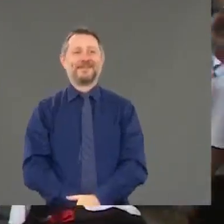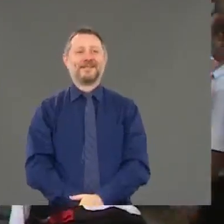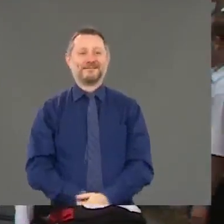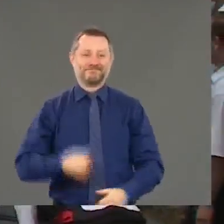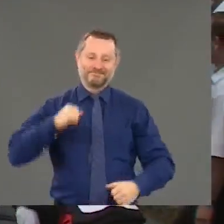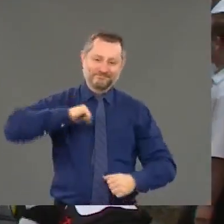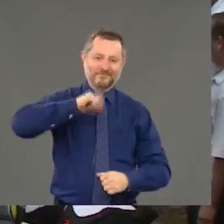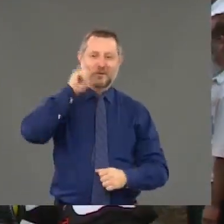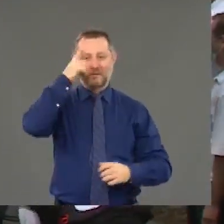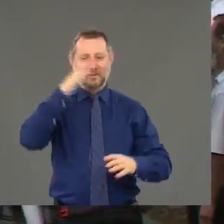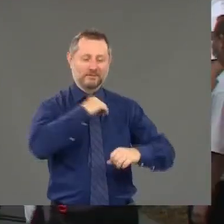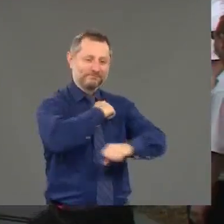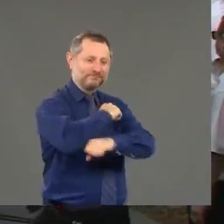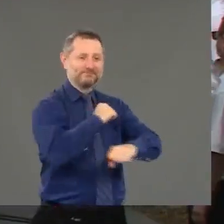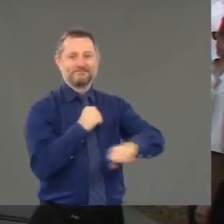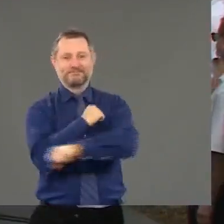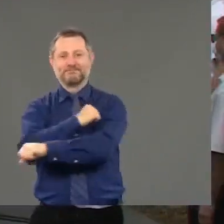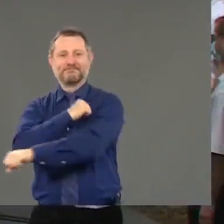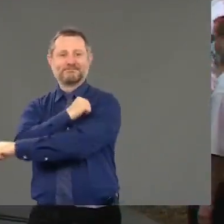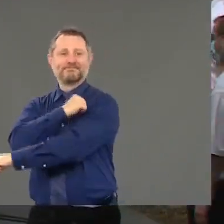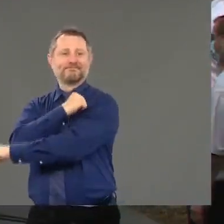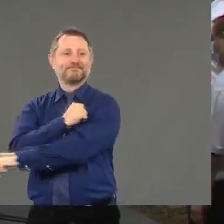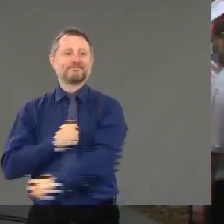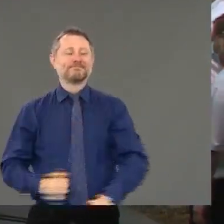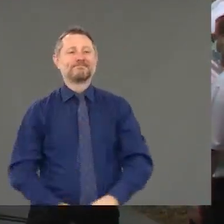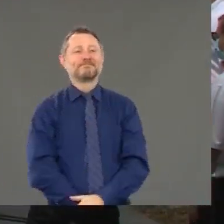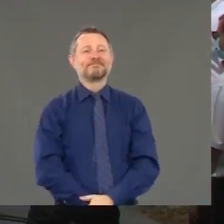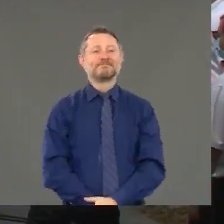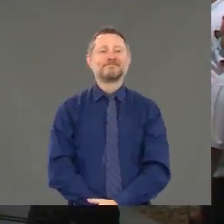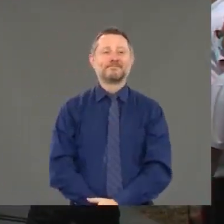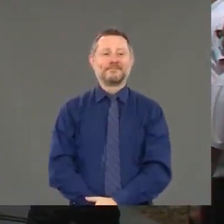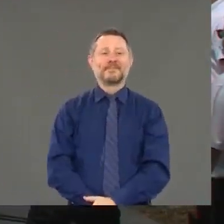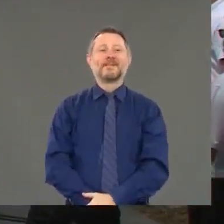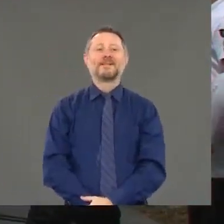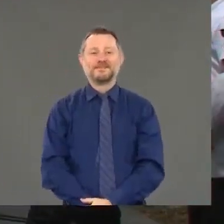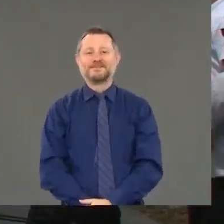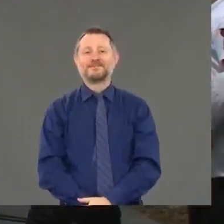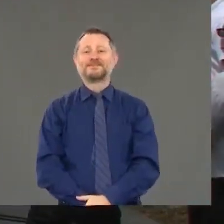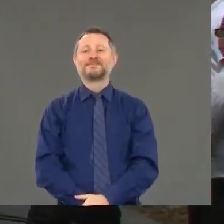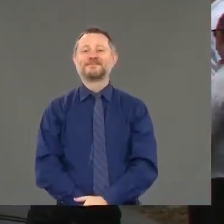Good job. job. Well done. Thank you. Thank you.